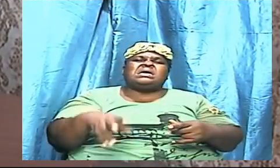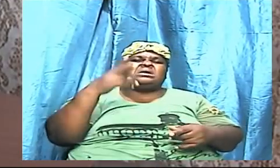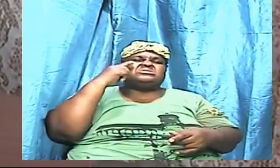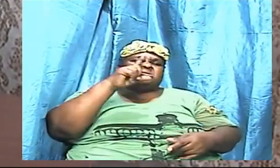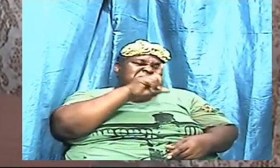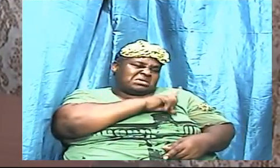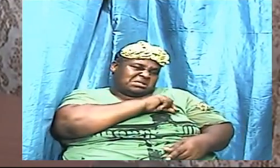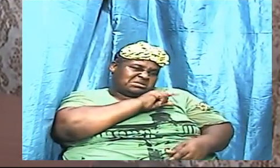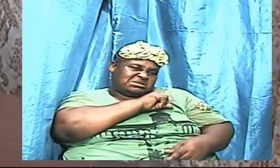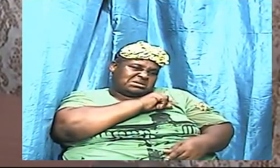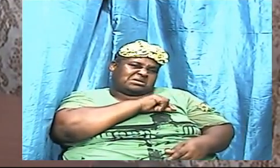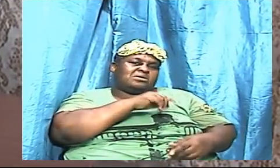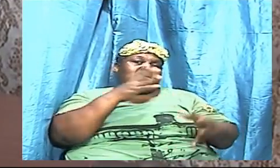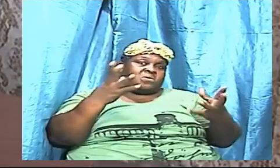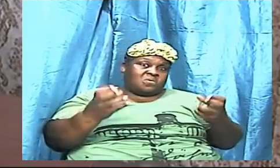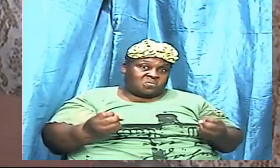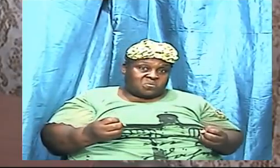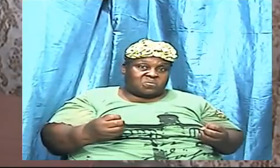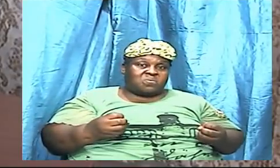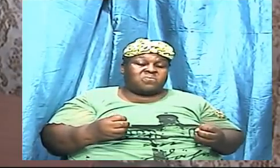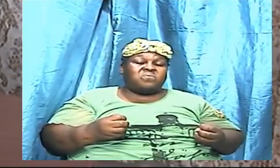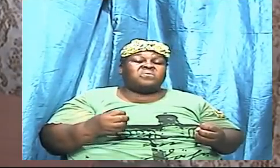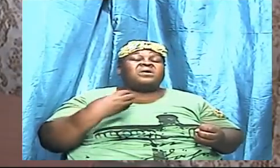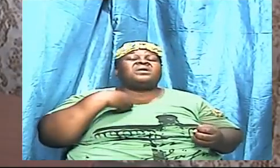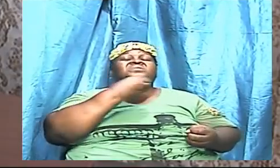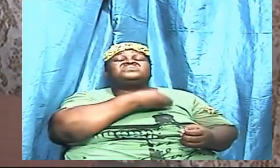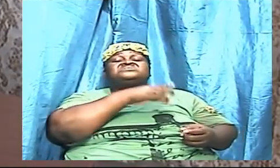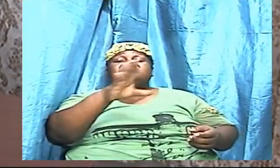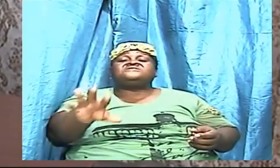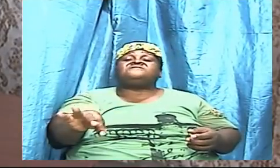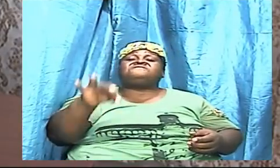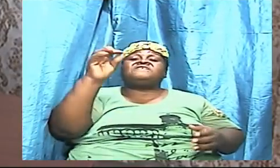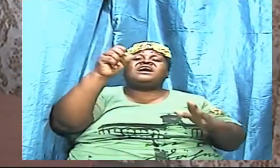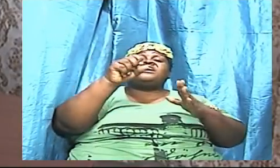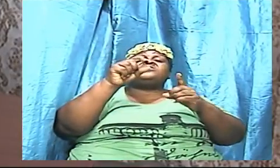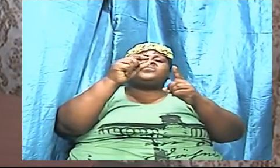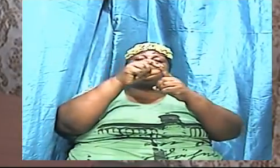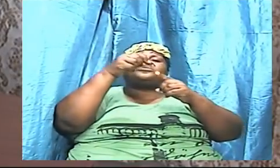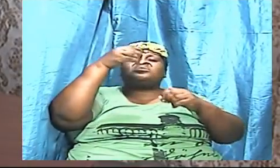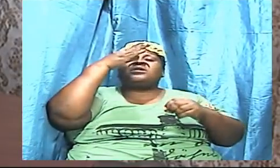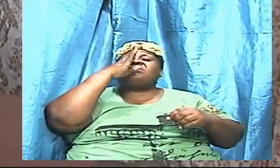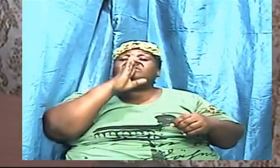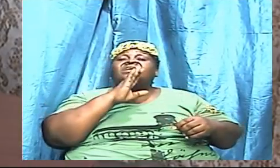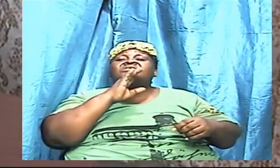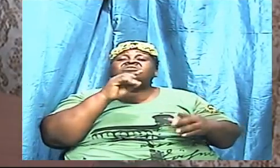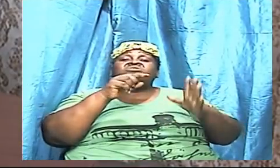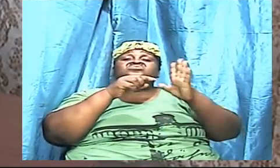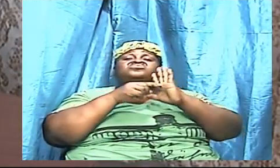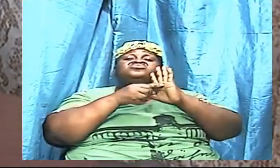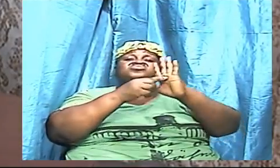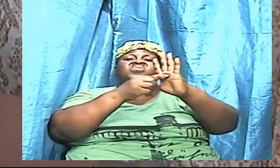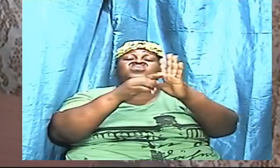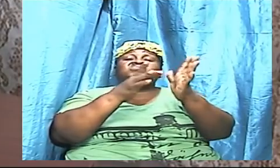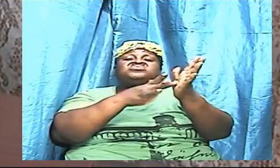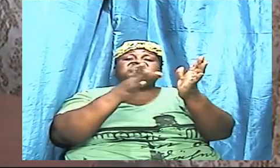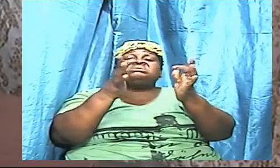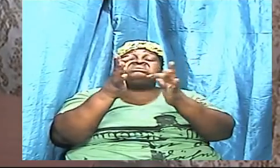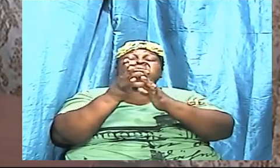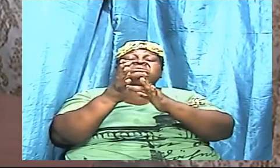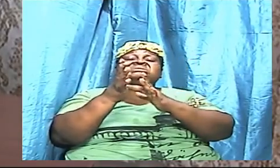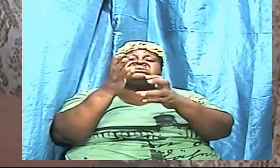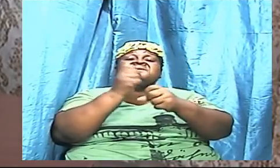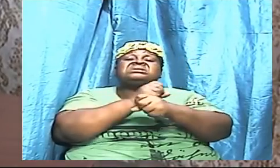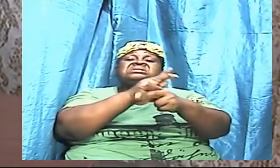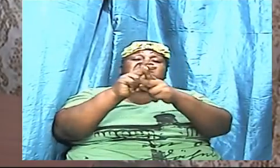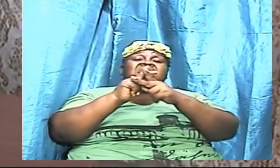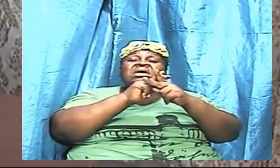I want us to find the scriptures that show that Jesus took care of that question